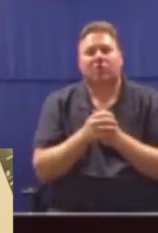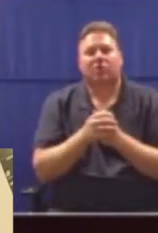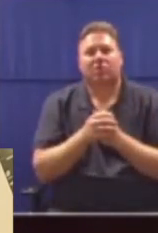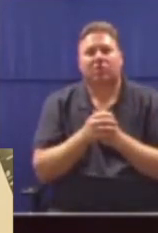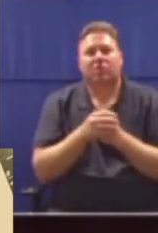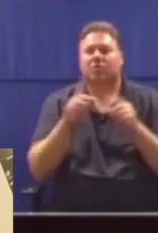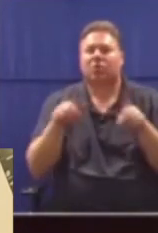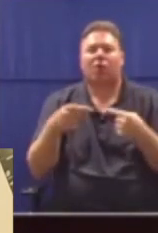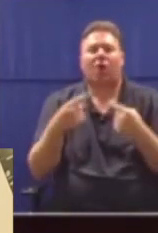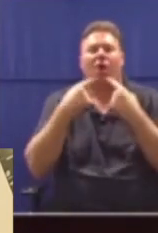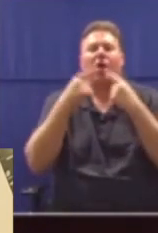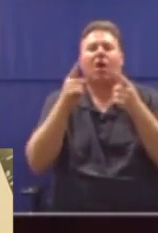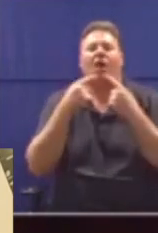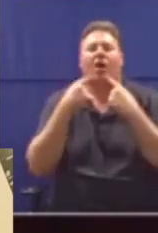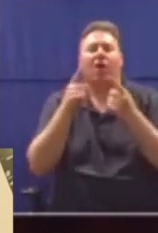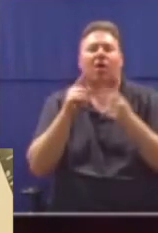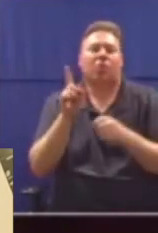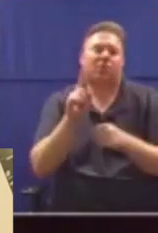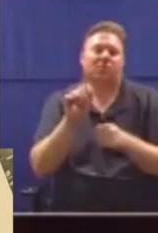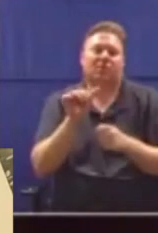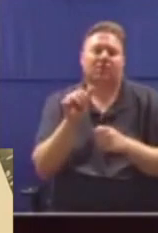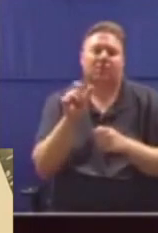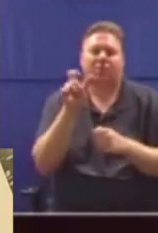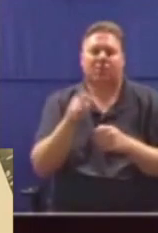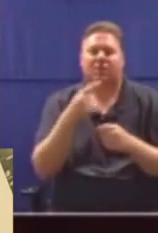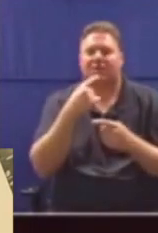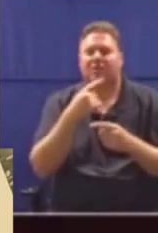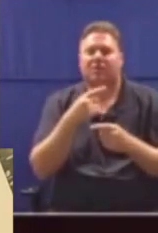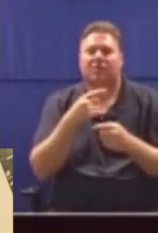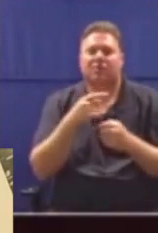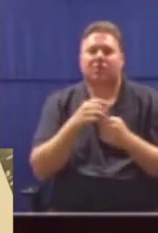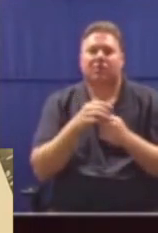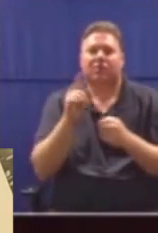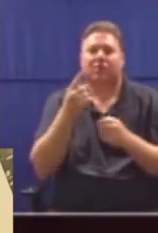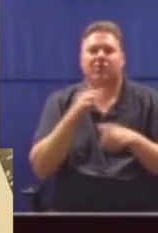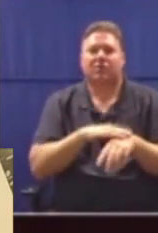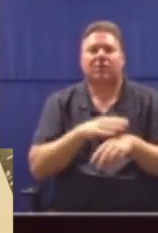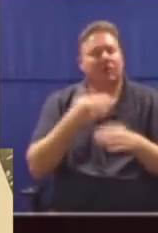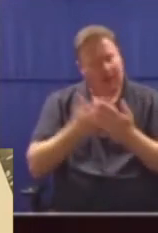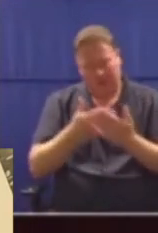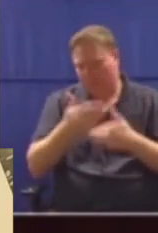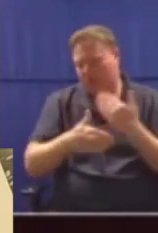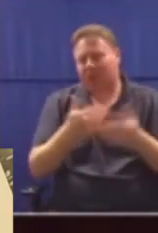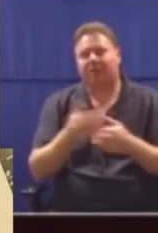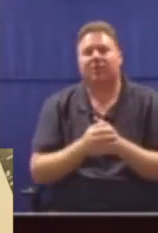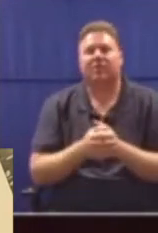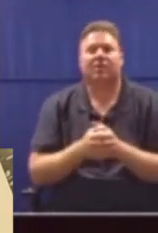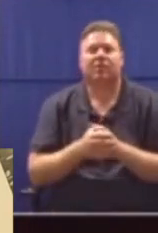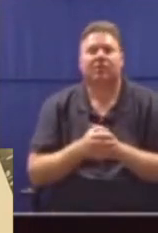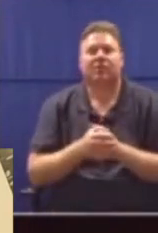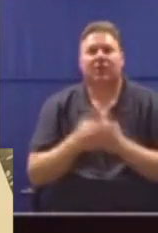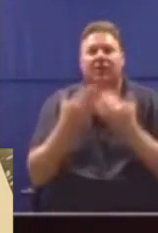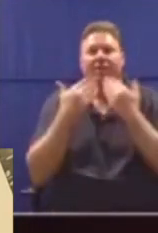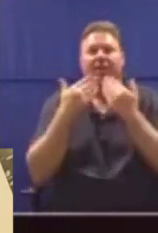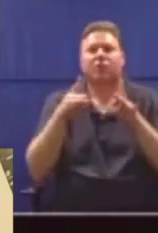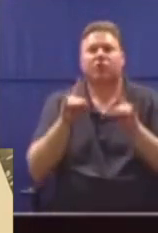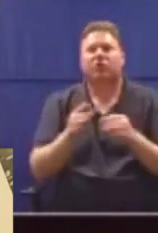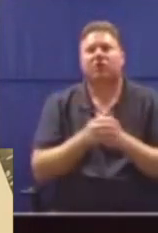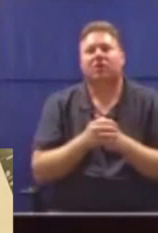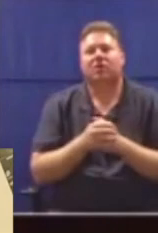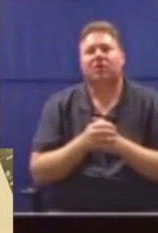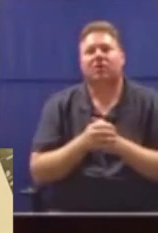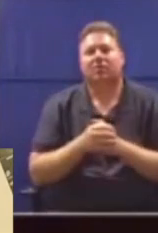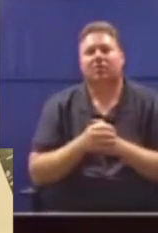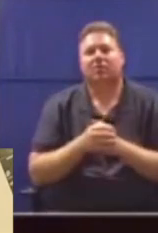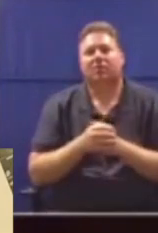you want to say in your maiden speech in a different way. Proceed, Ma. thank you chair we